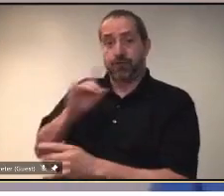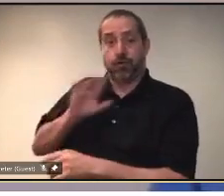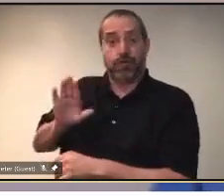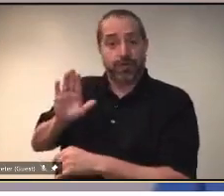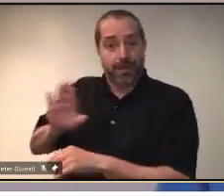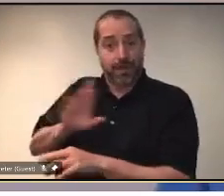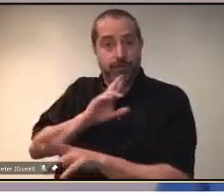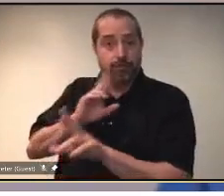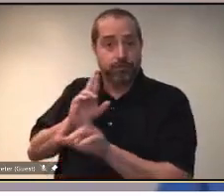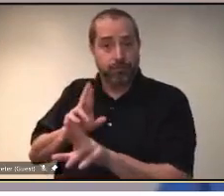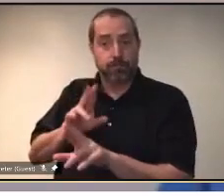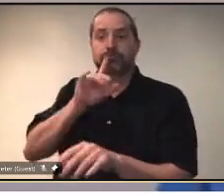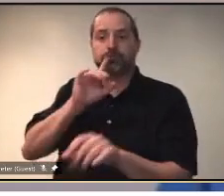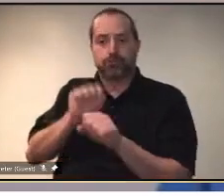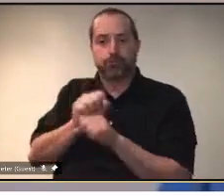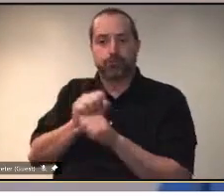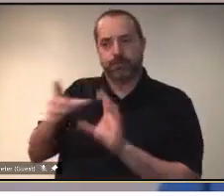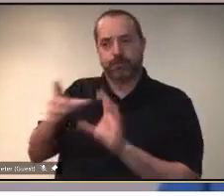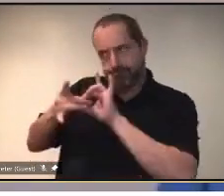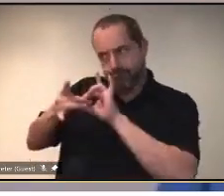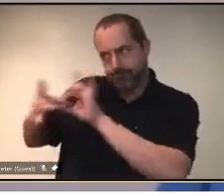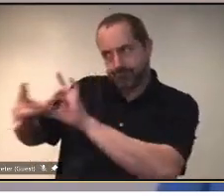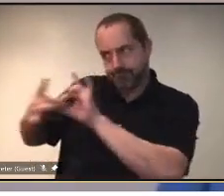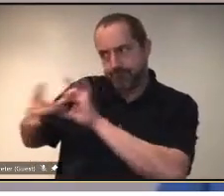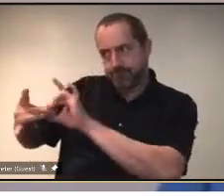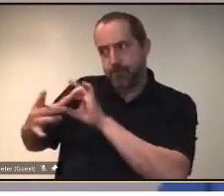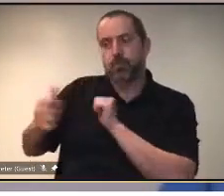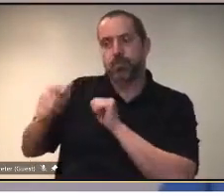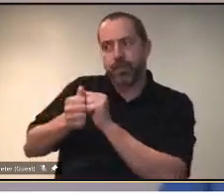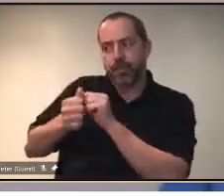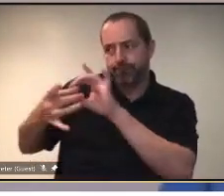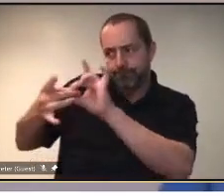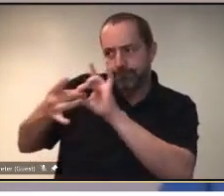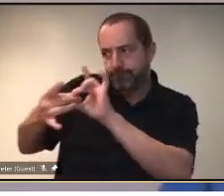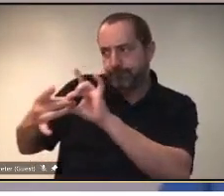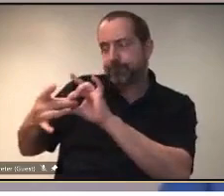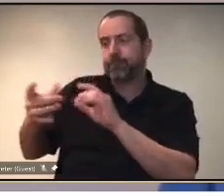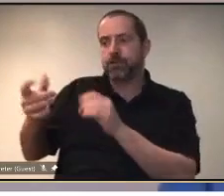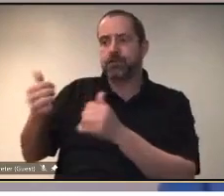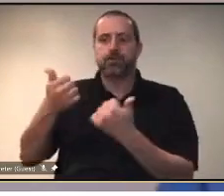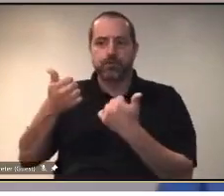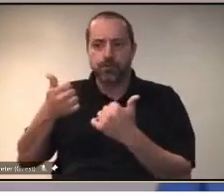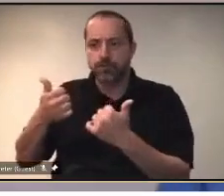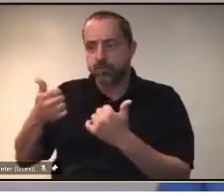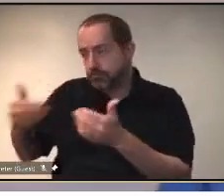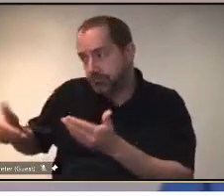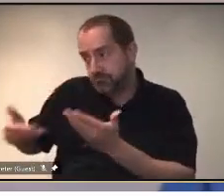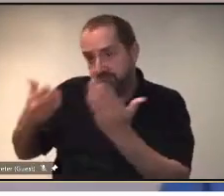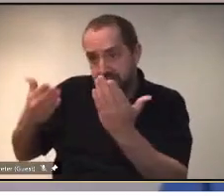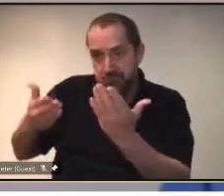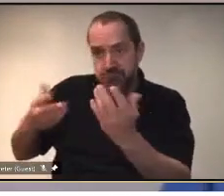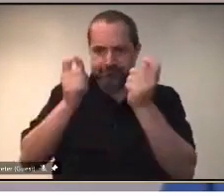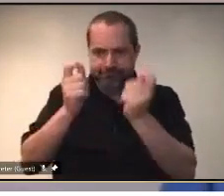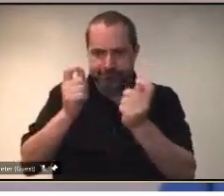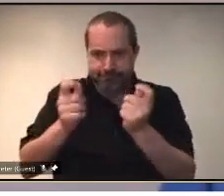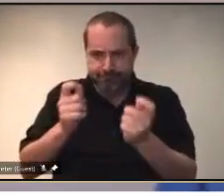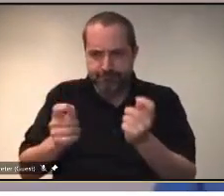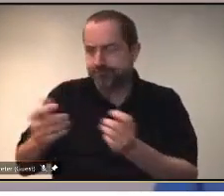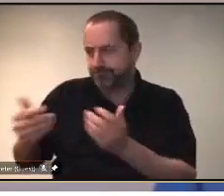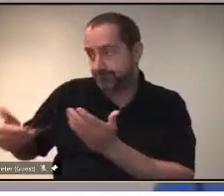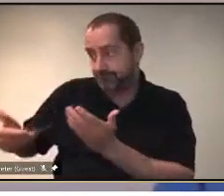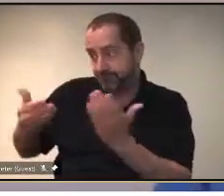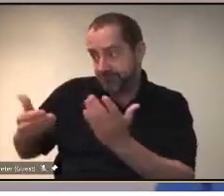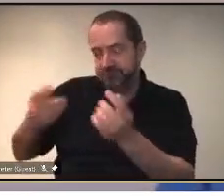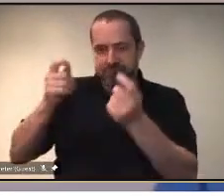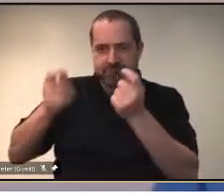partners to expedite some of the recommendations. One of the things that the ministers touched on is the reporting process. As a large